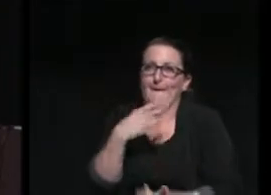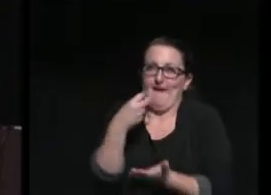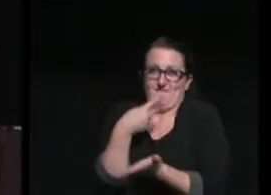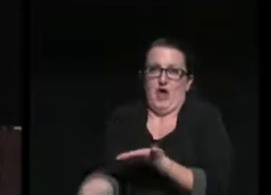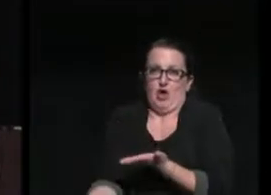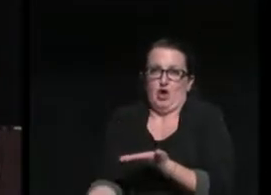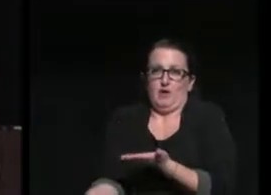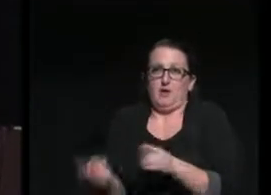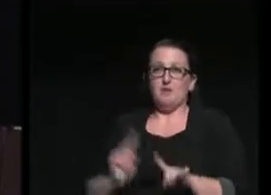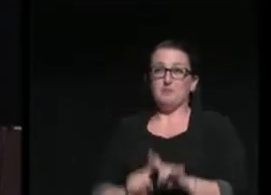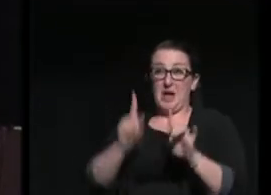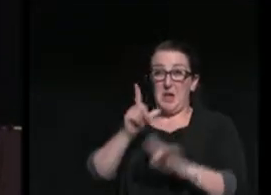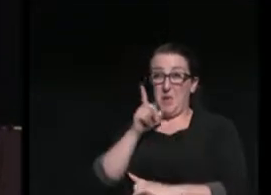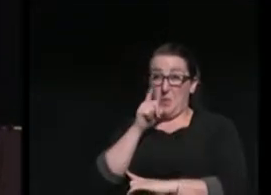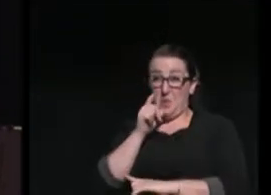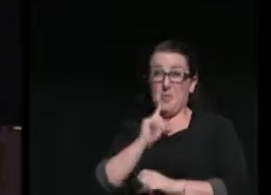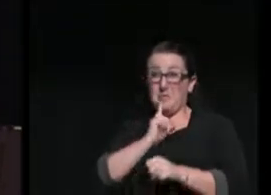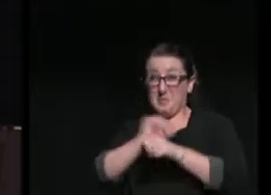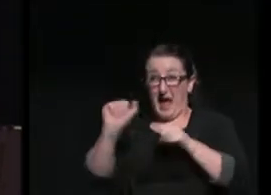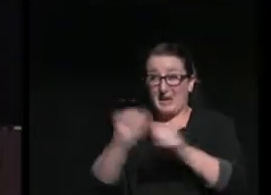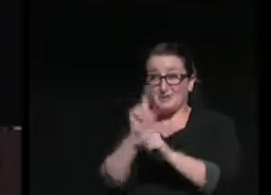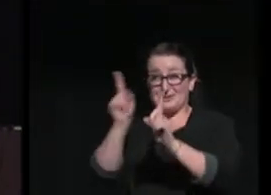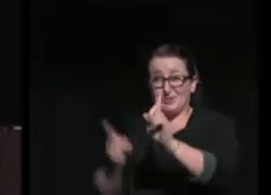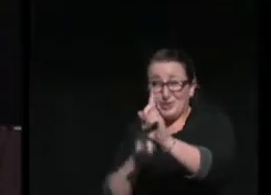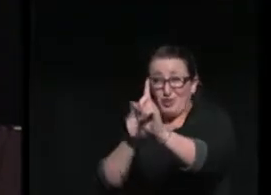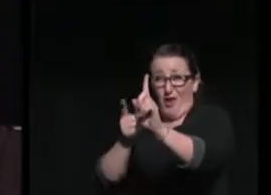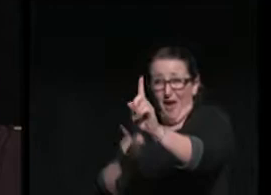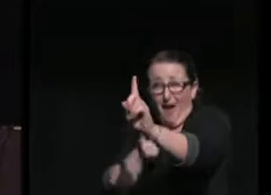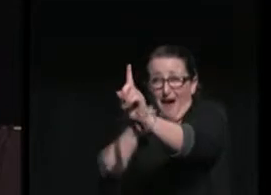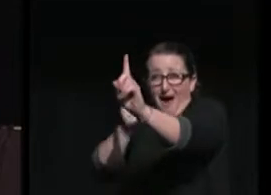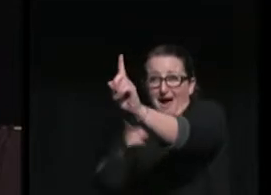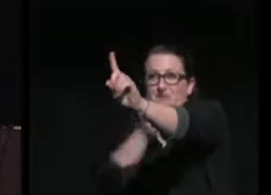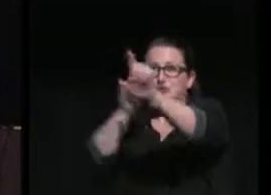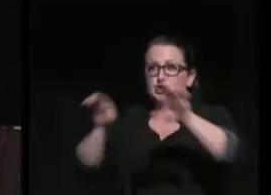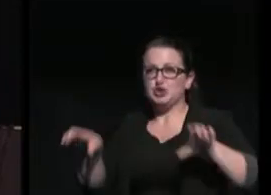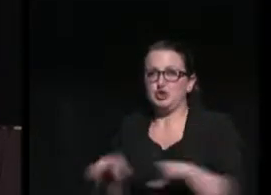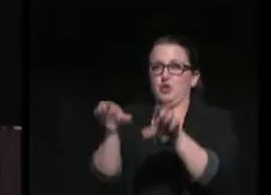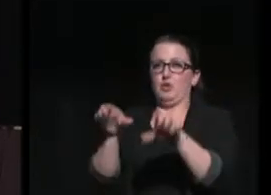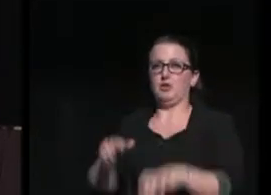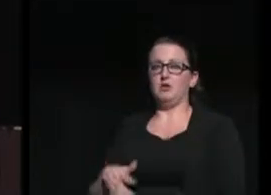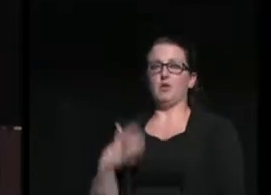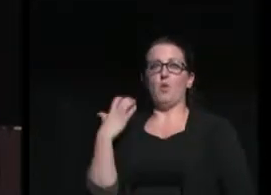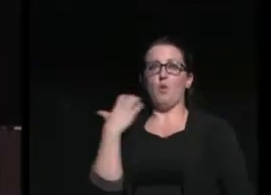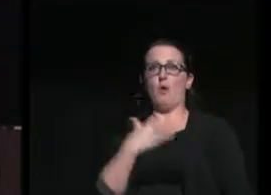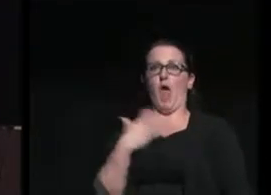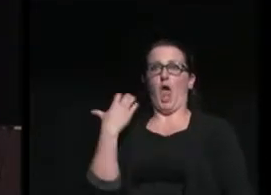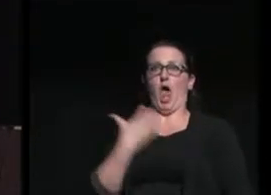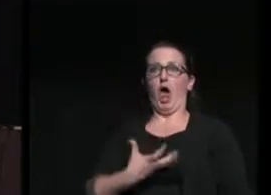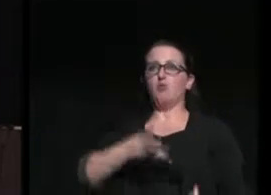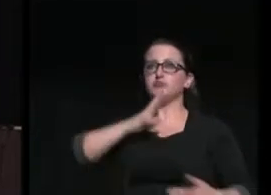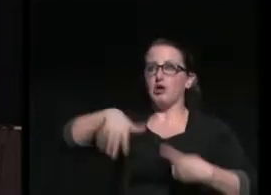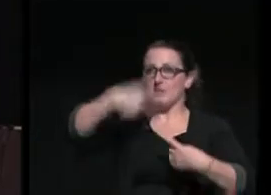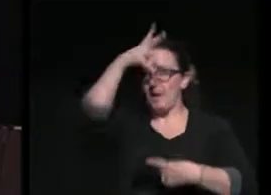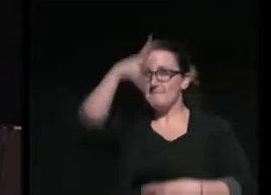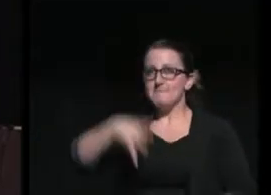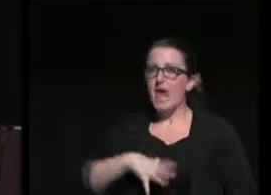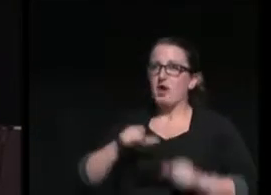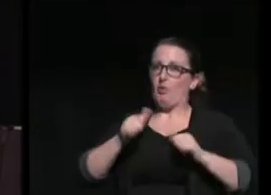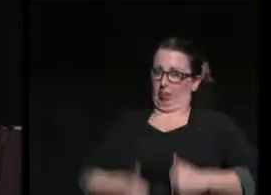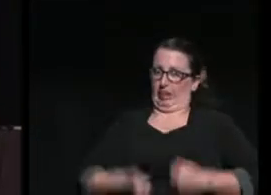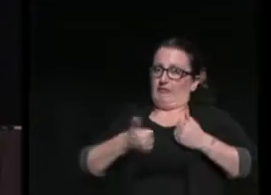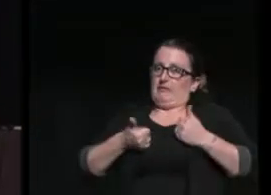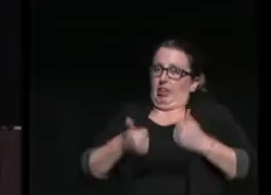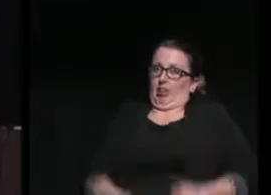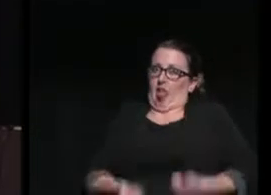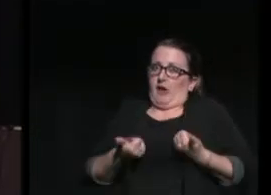who does actually strive to do the deeds? Wow. You talk about a man who lived life consistent with